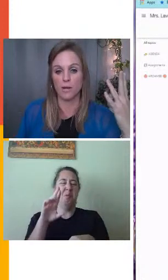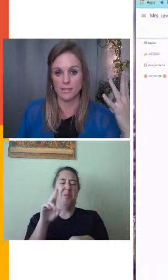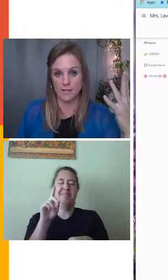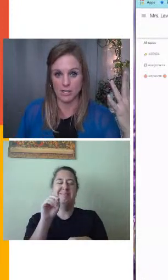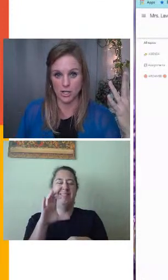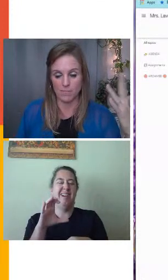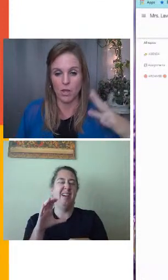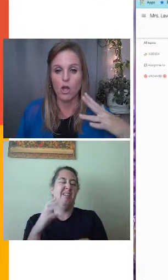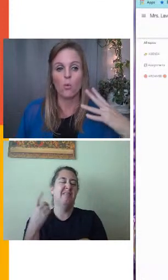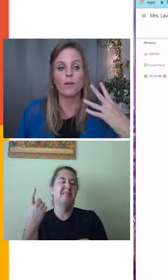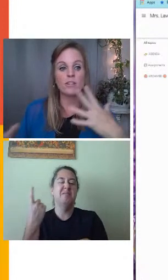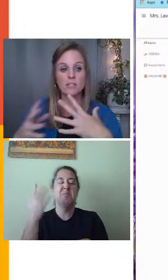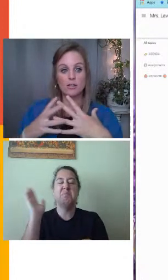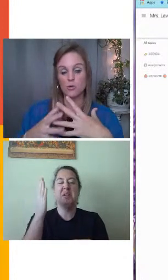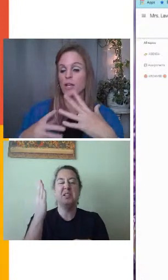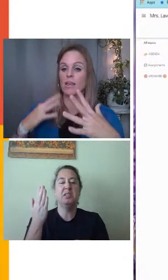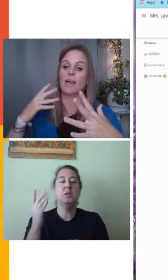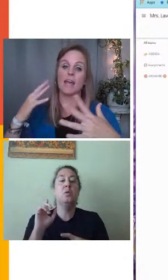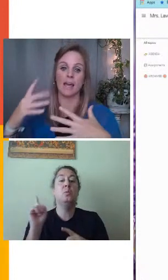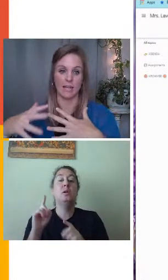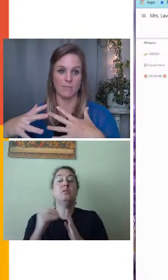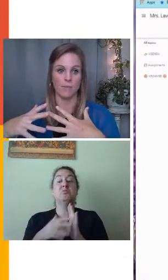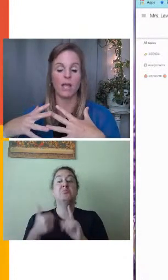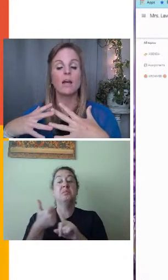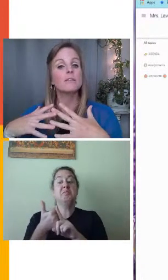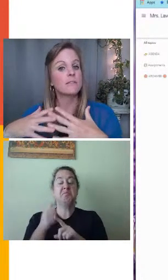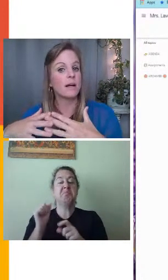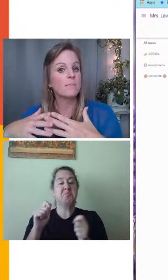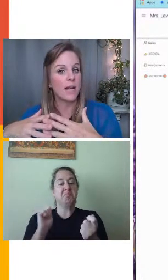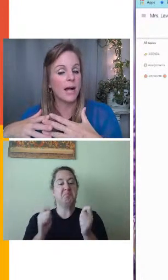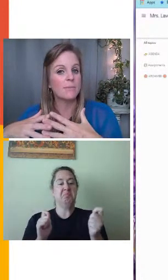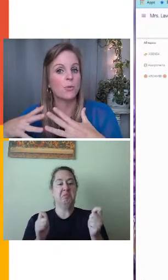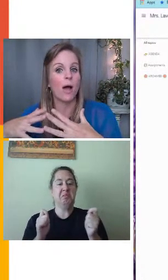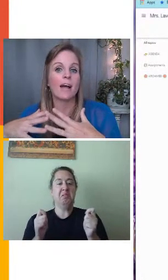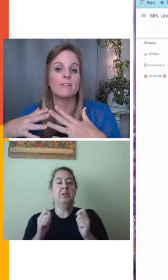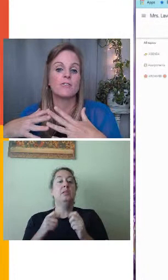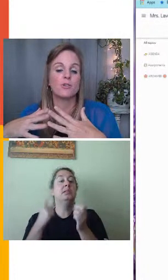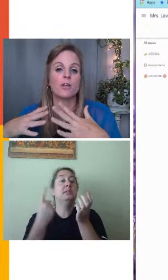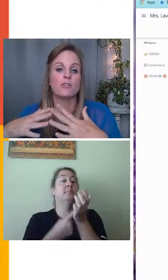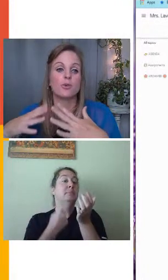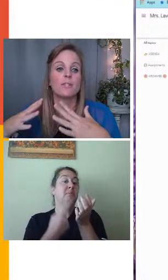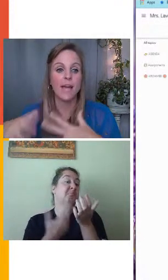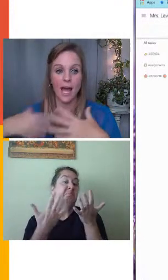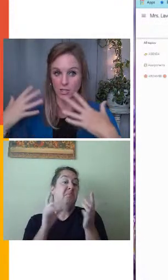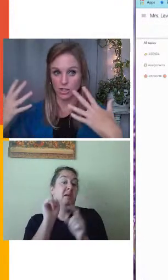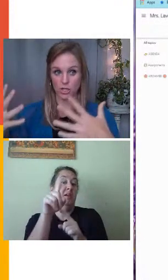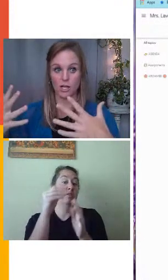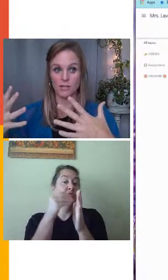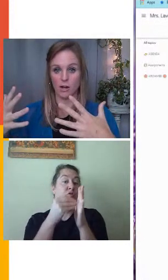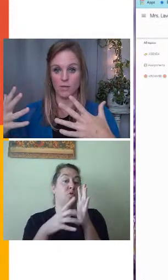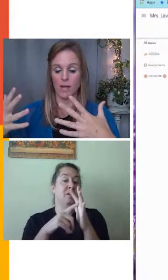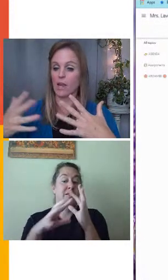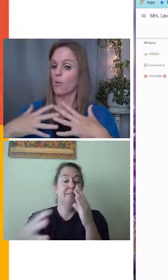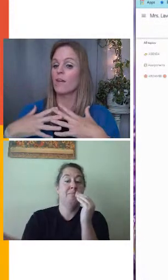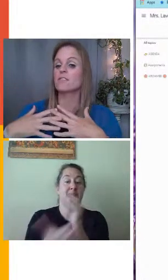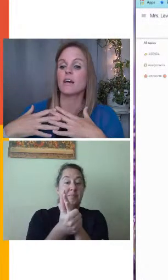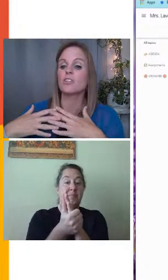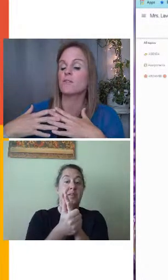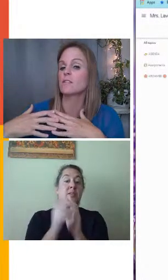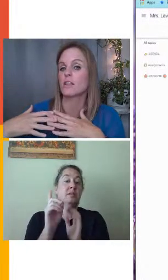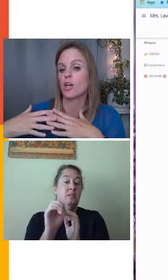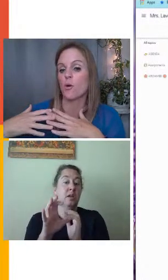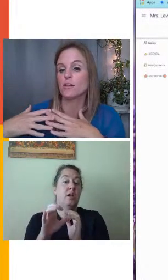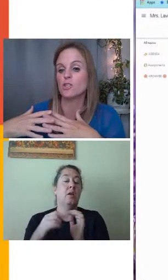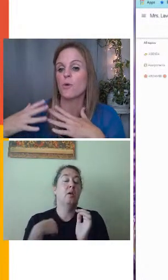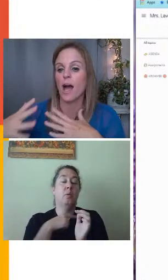some sort of presentation where the student can edit. Sometimes it will ask the student to attach a document. We have a